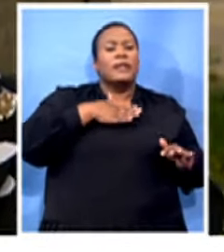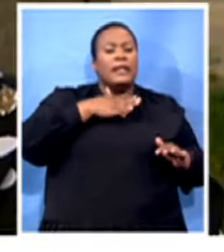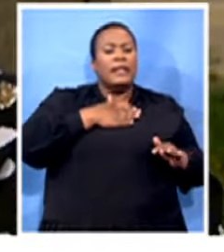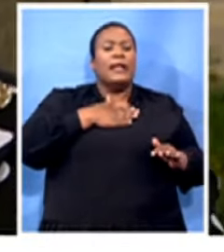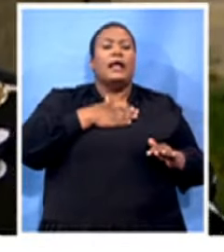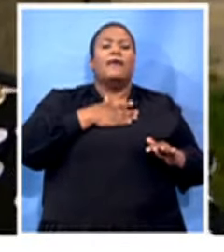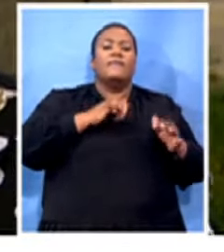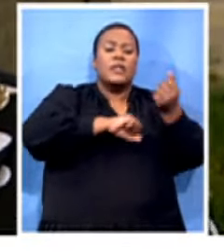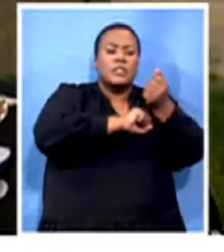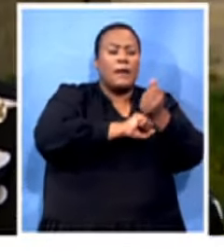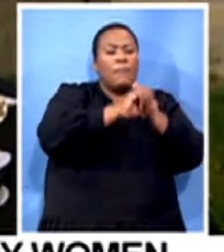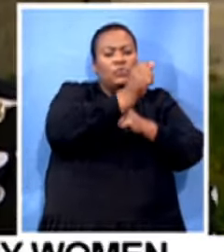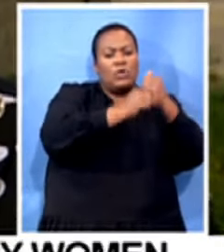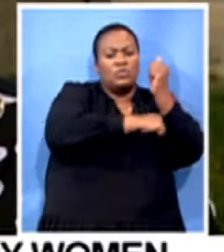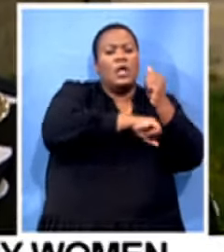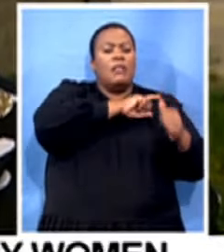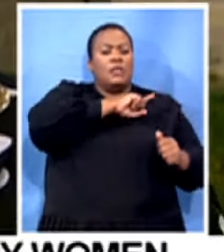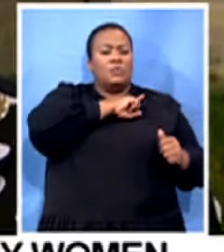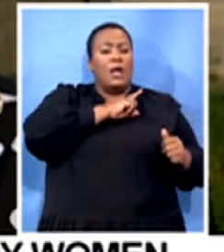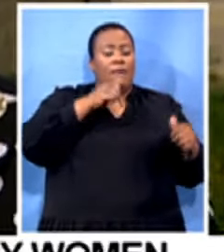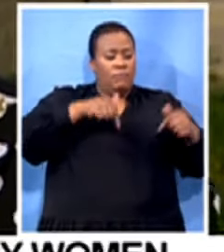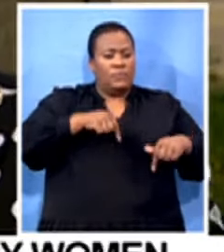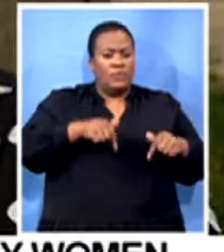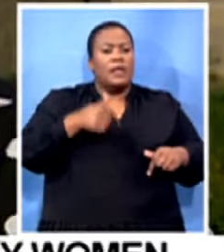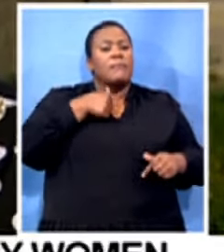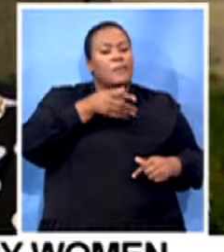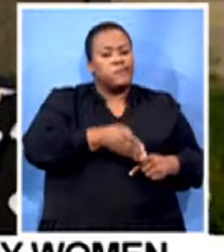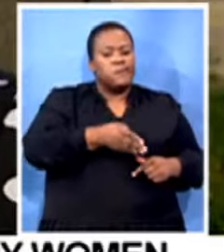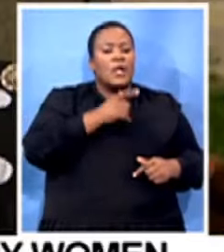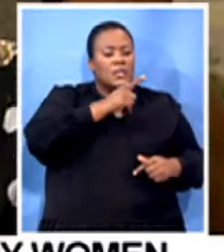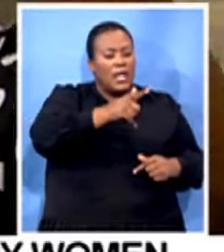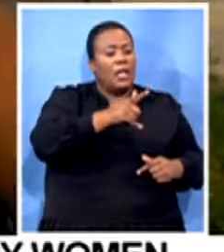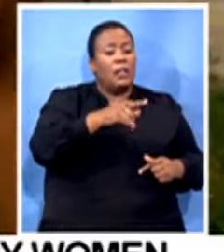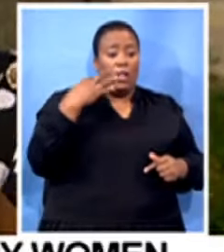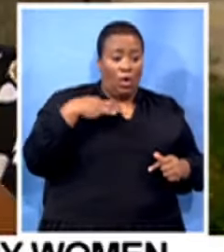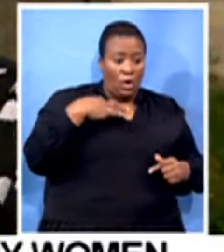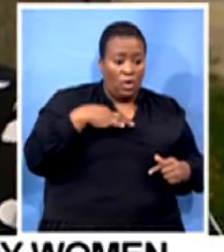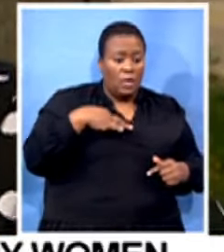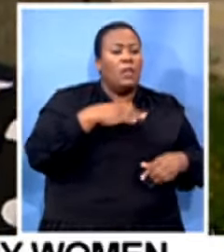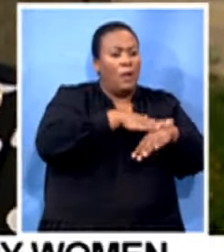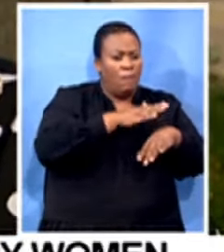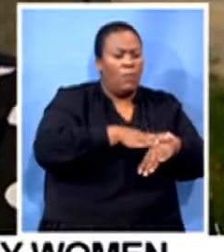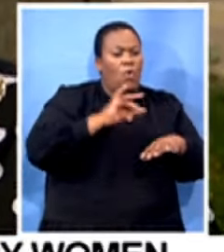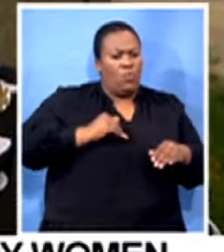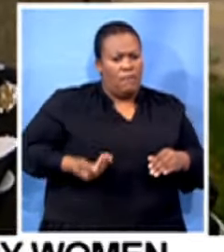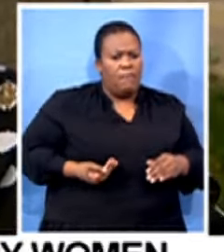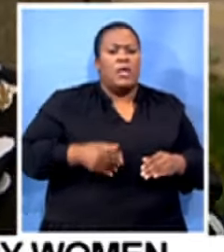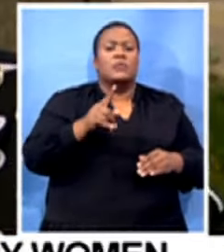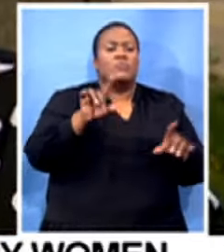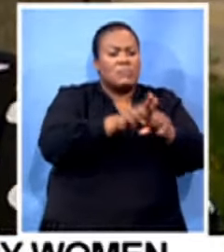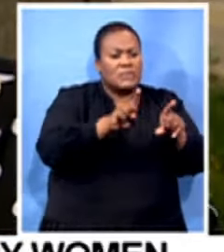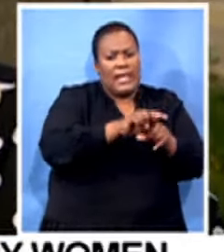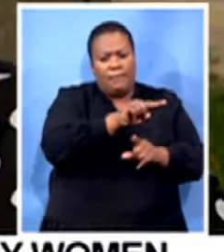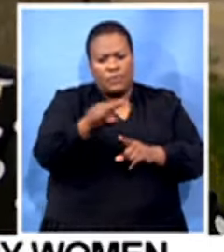support structure. So that is why even today I'm here to say, you know what, my girl, go for it. Make more other women to be like you.